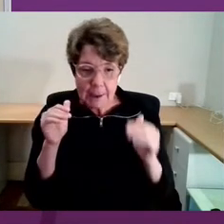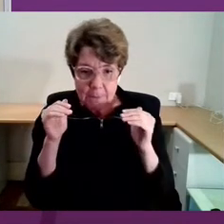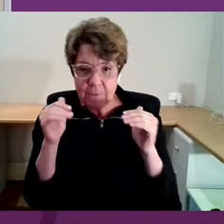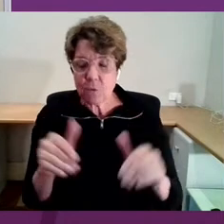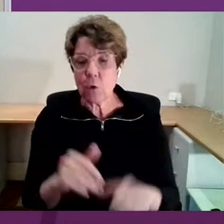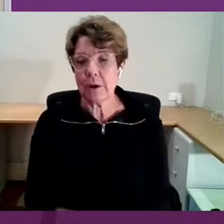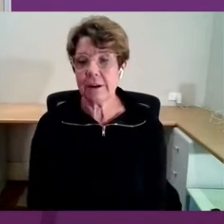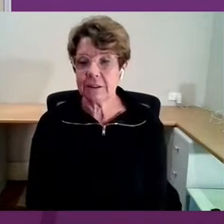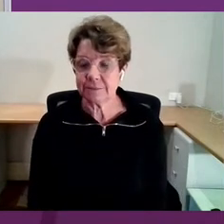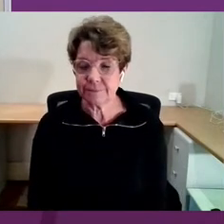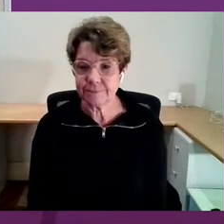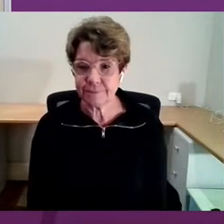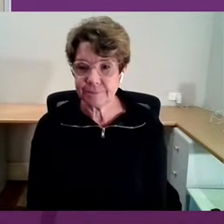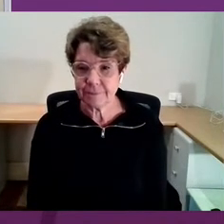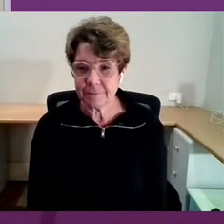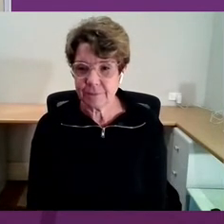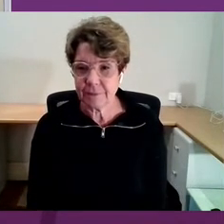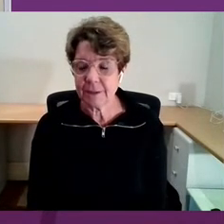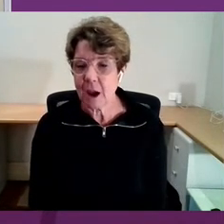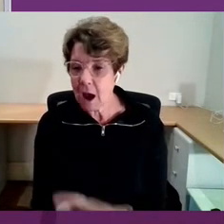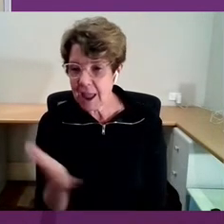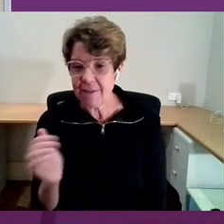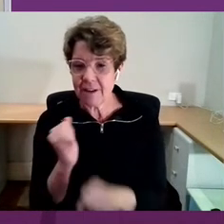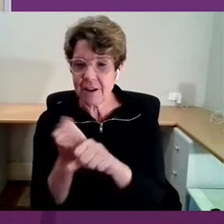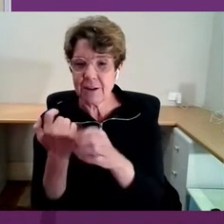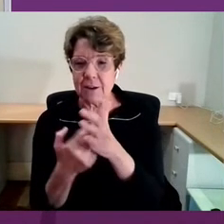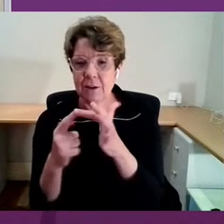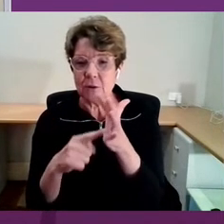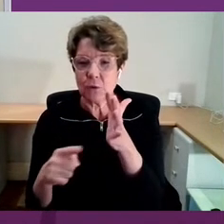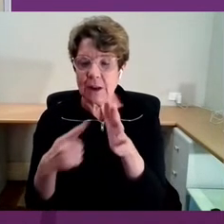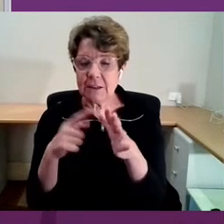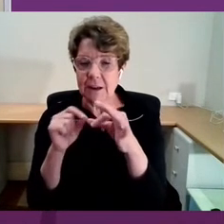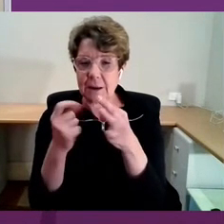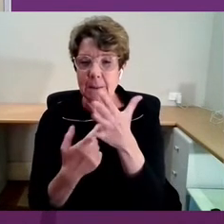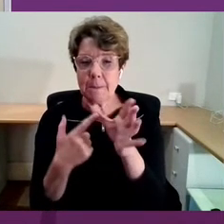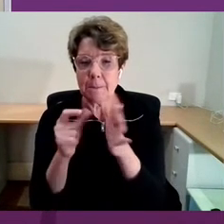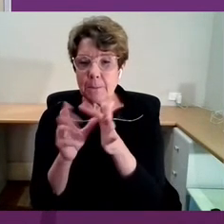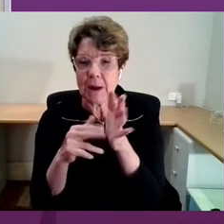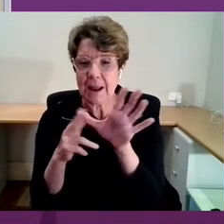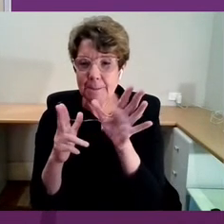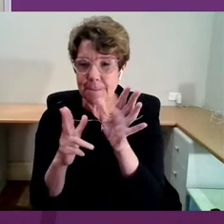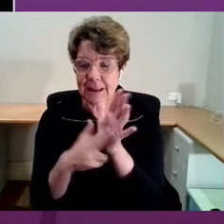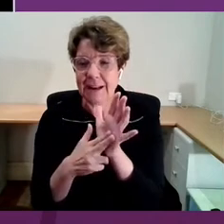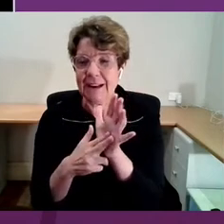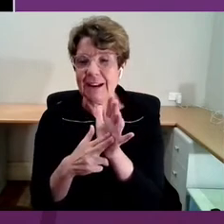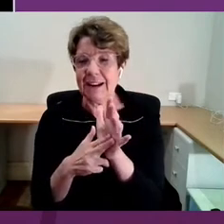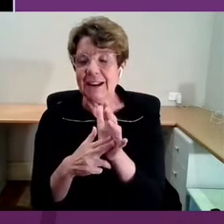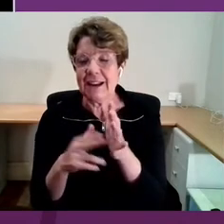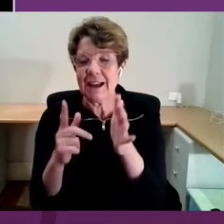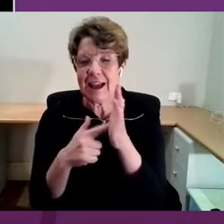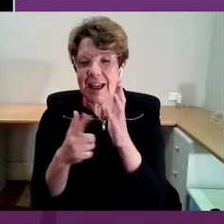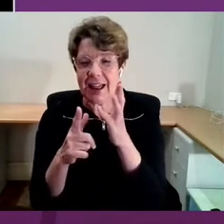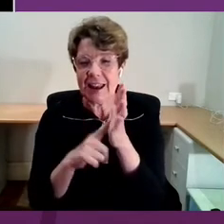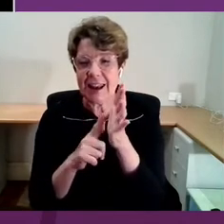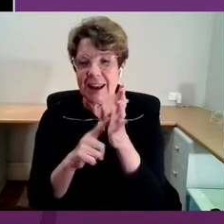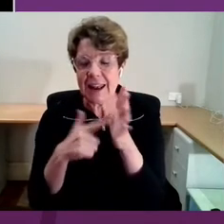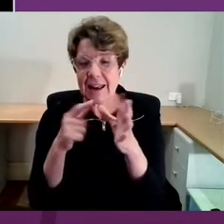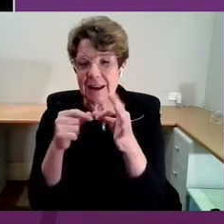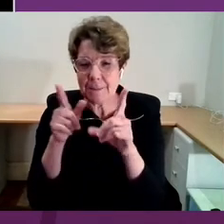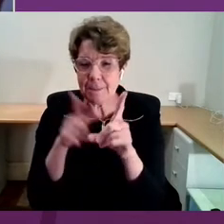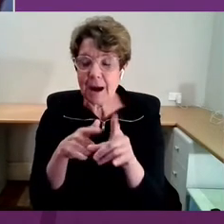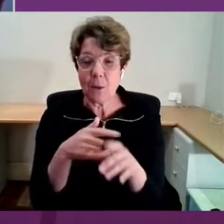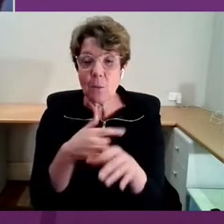pull out Greta Bradman's pan-labyrinth lullaby. We're all weeping within seconds.